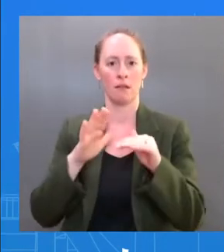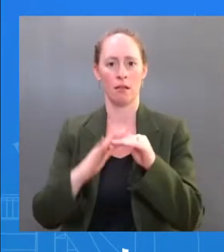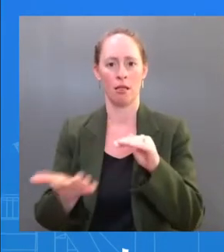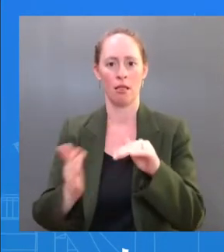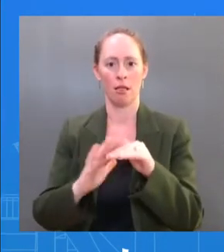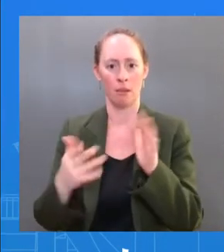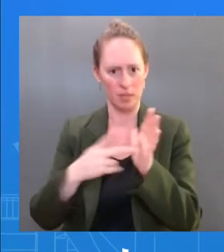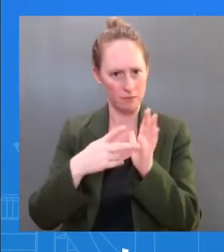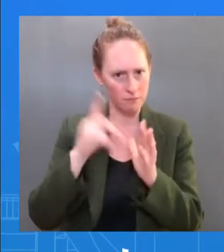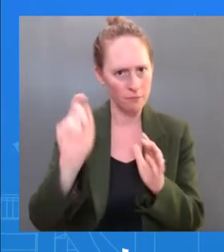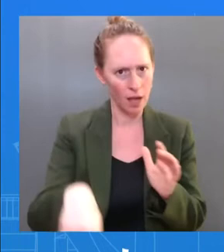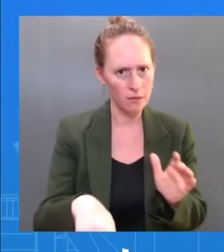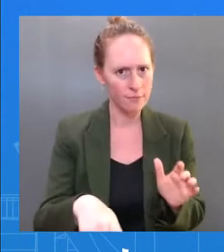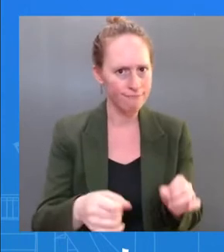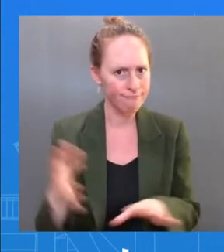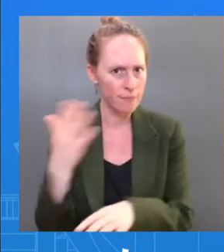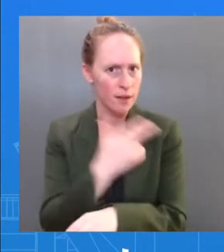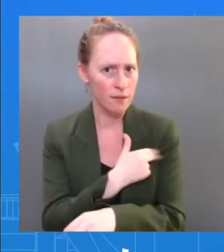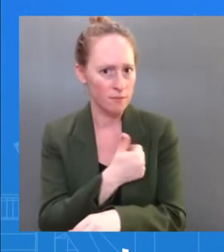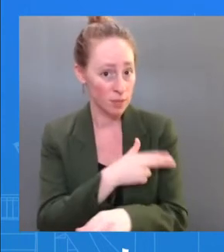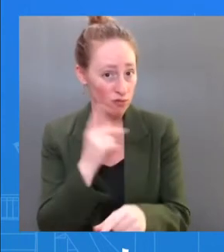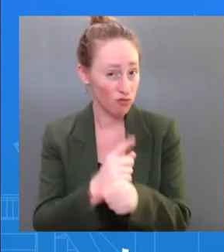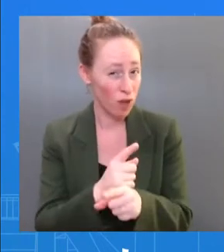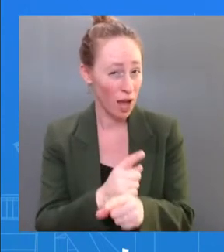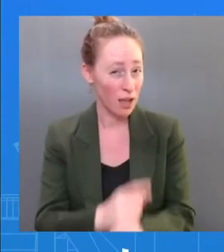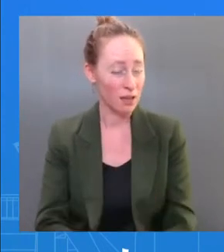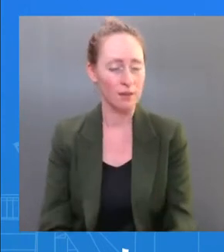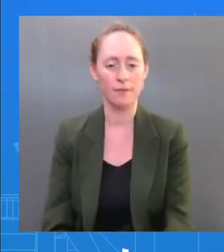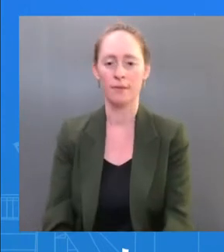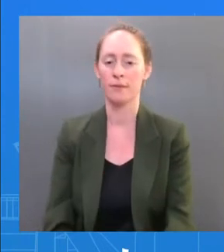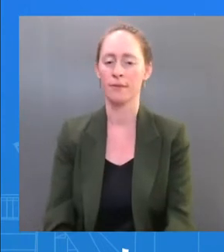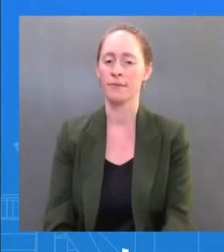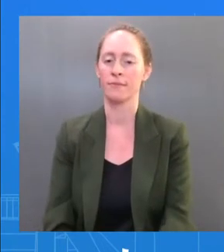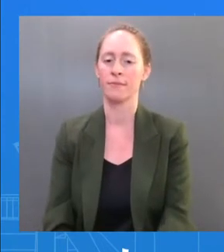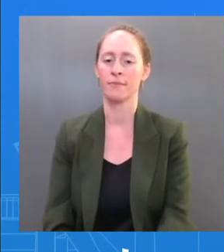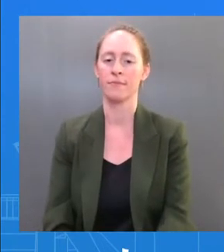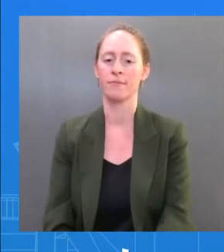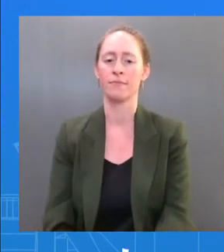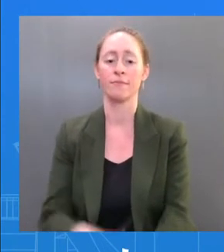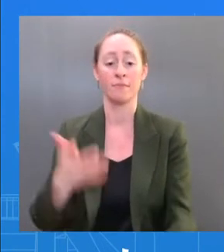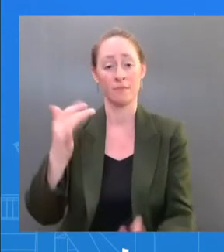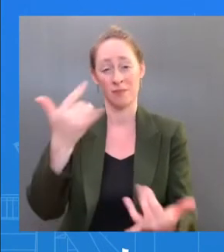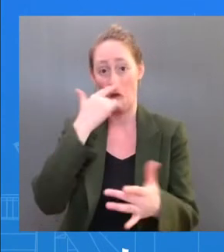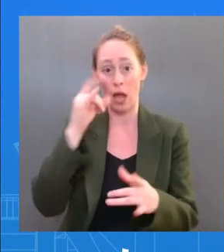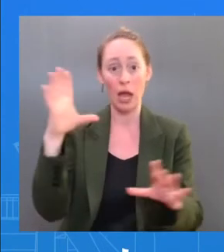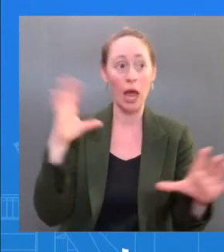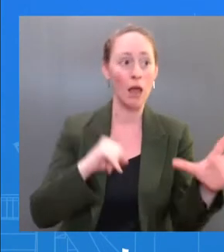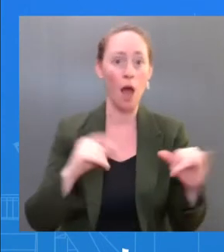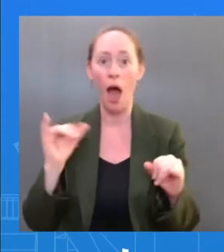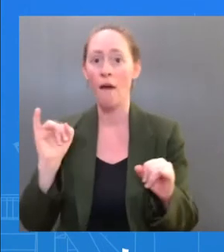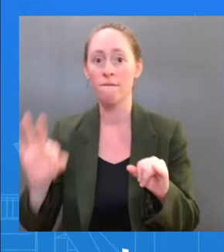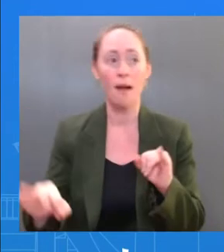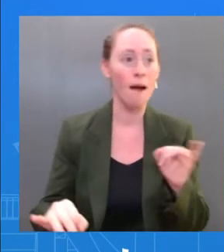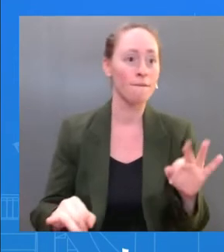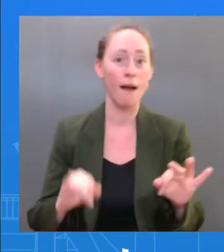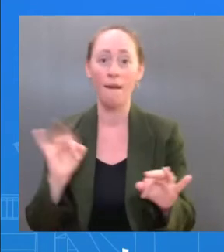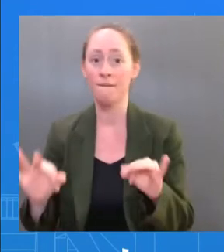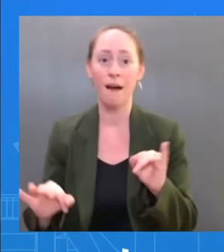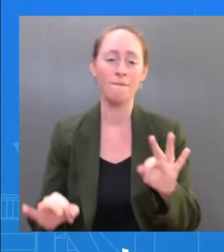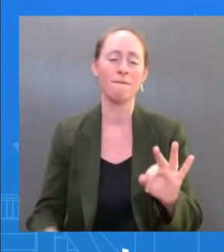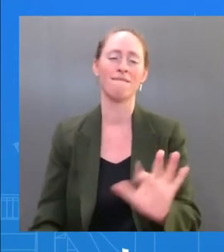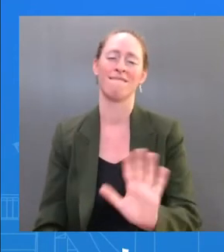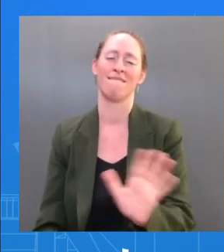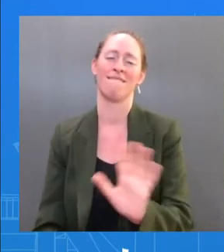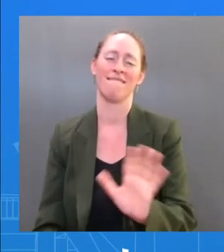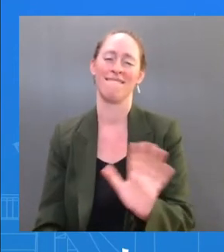this point, we don't generally want to avoid hypotheticals. He is breathing well. His oxygen level is normal. And he's, you